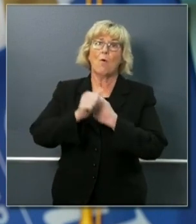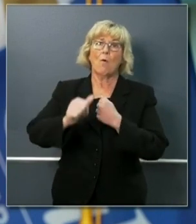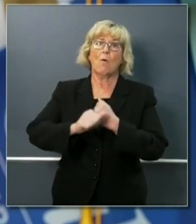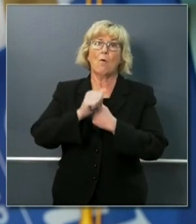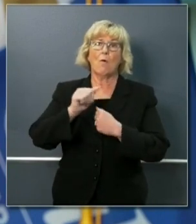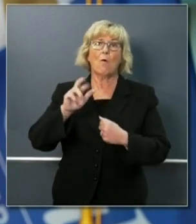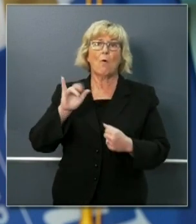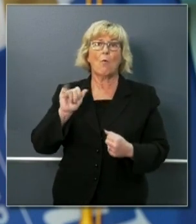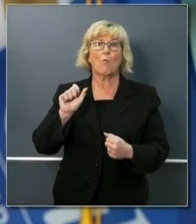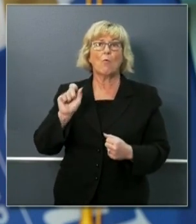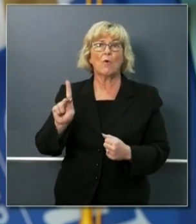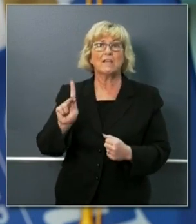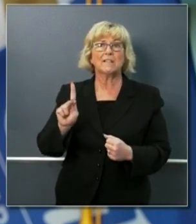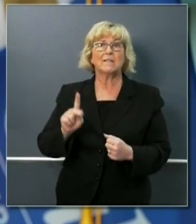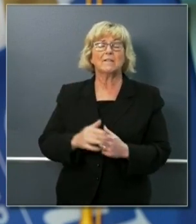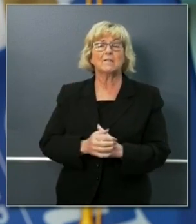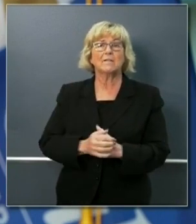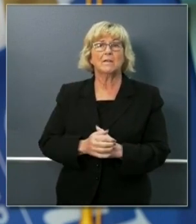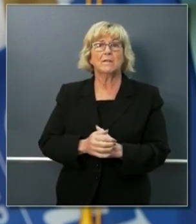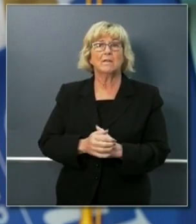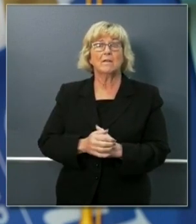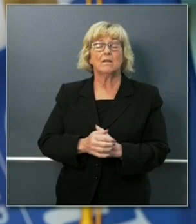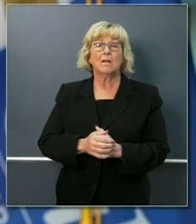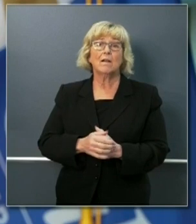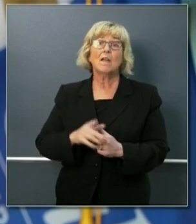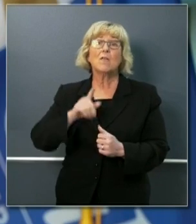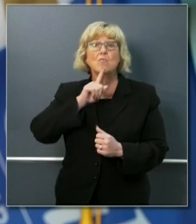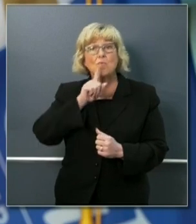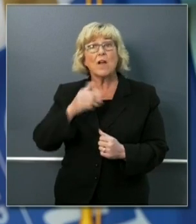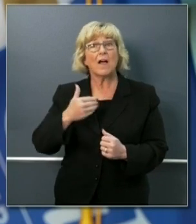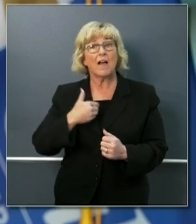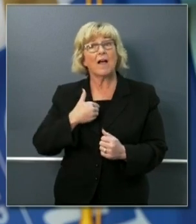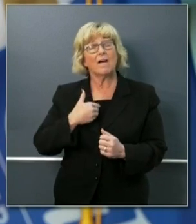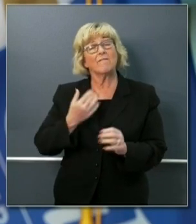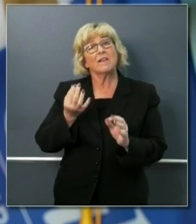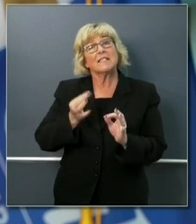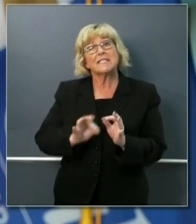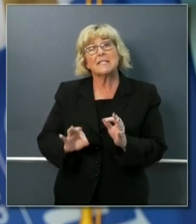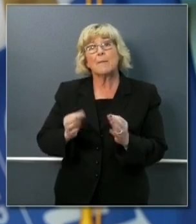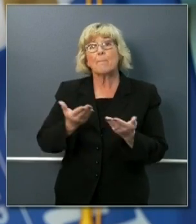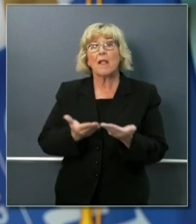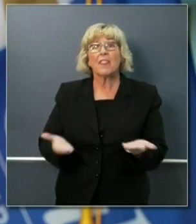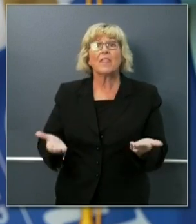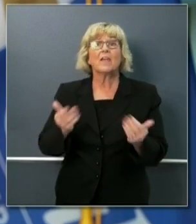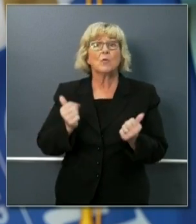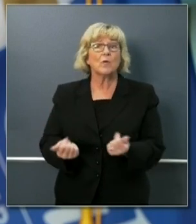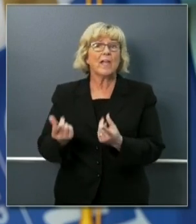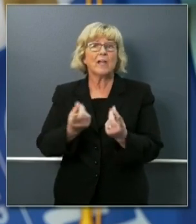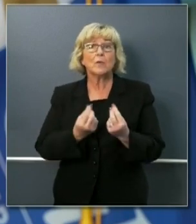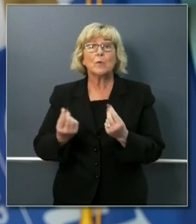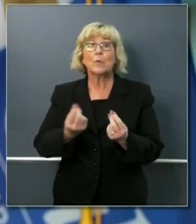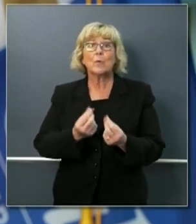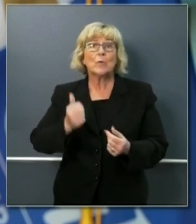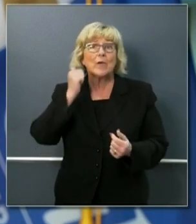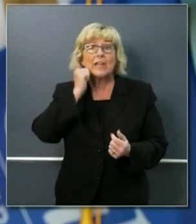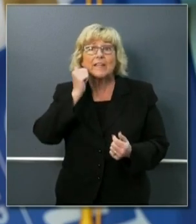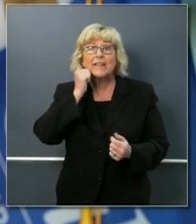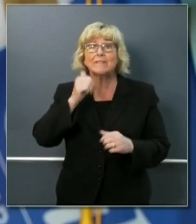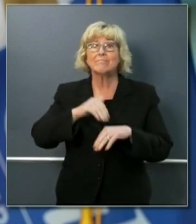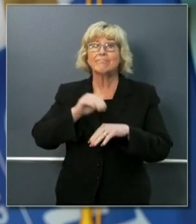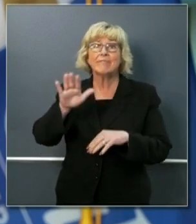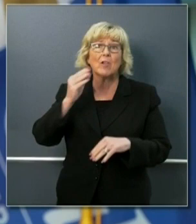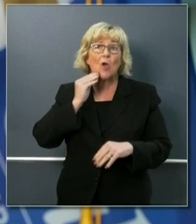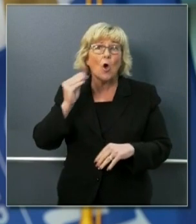The good news is that there are simple ways, simple things that you can do every day at